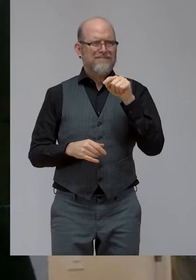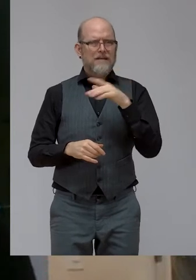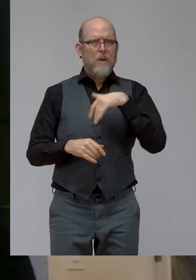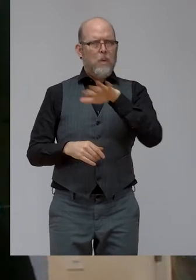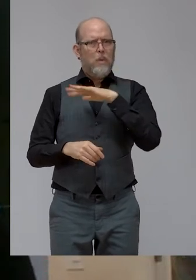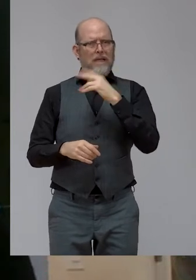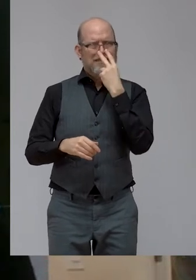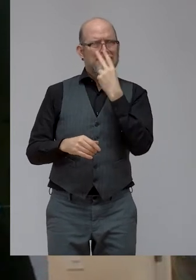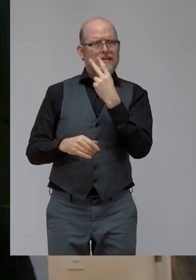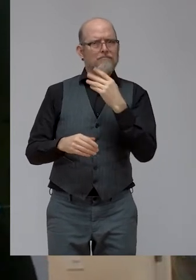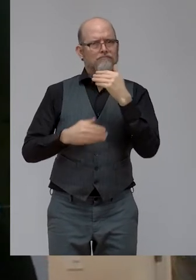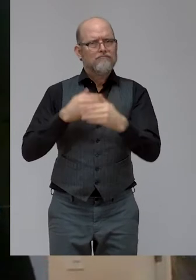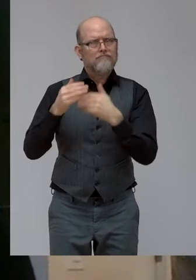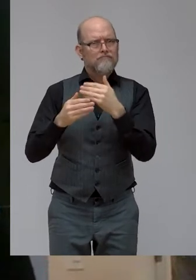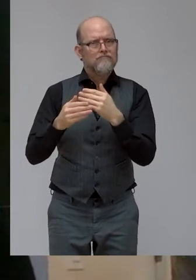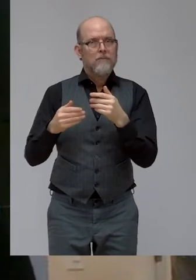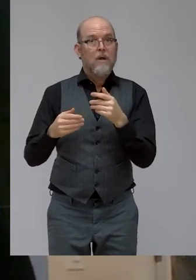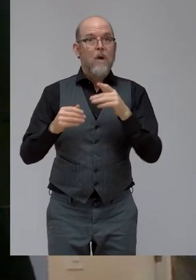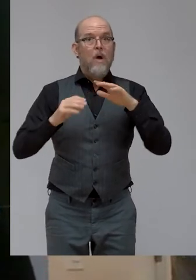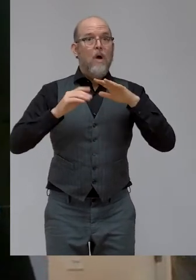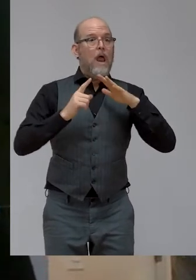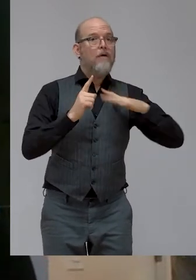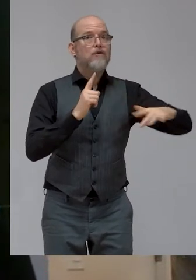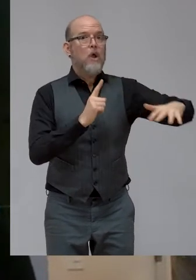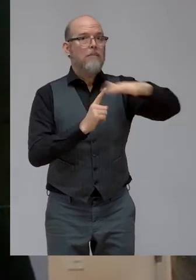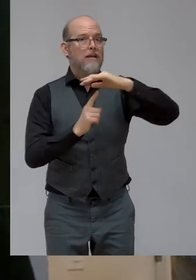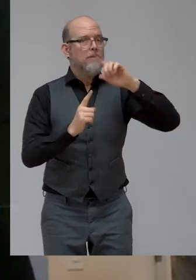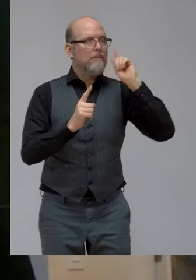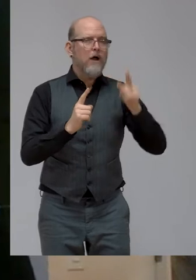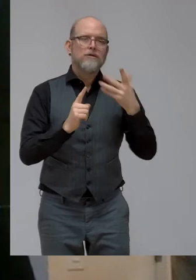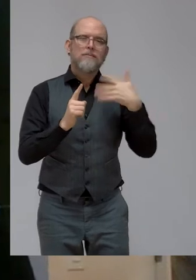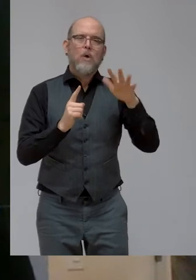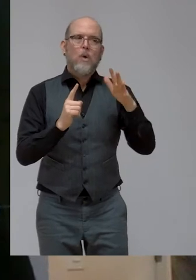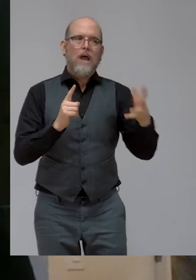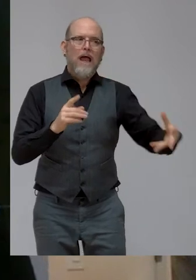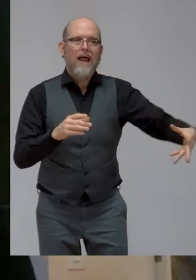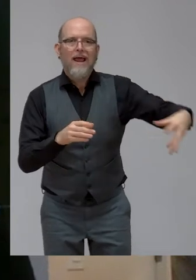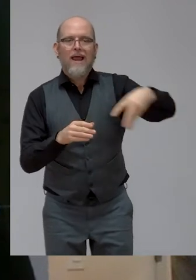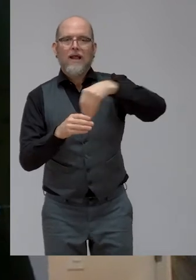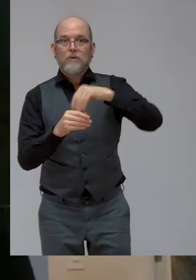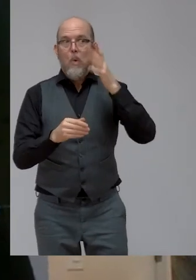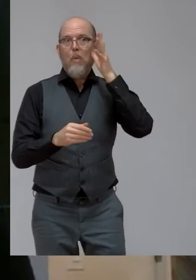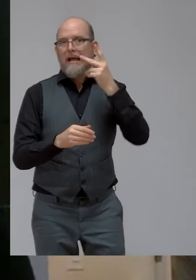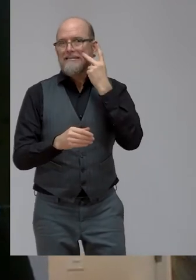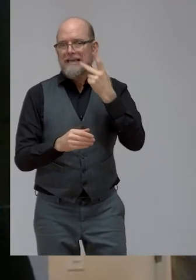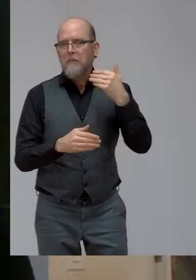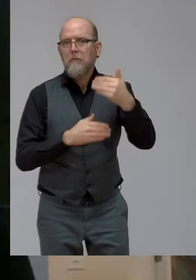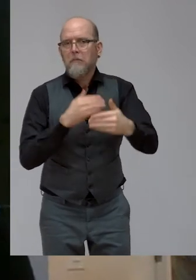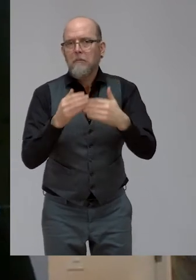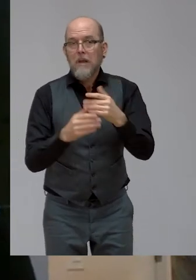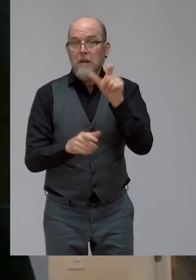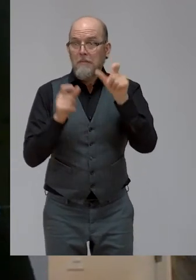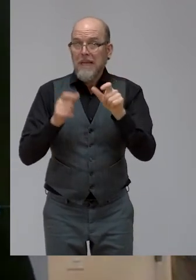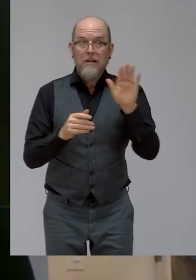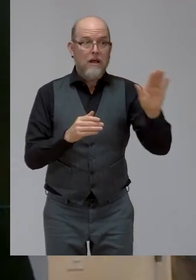ecosystem that is critical for persons with disabilities to obtain skills development, jobs, and be better